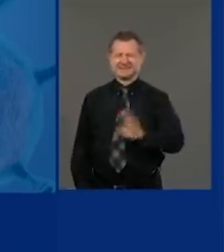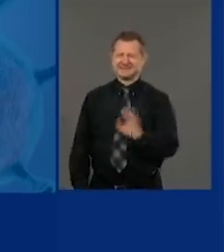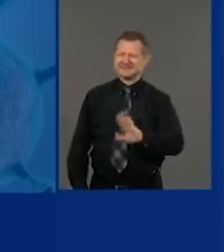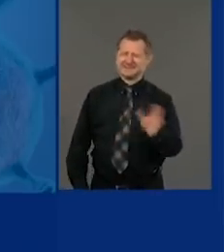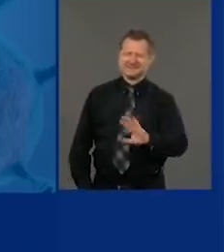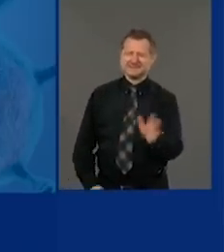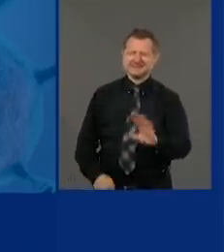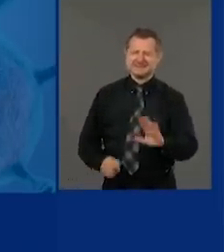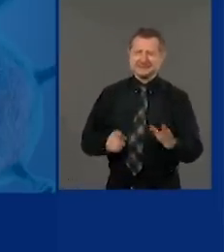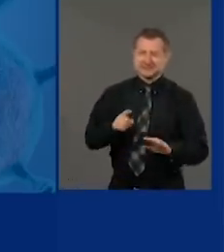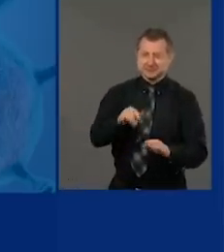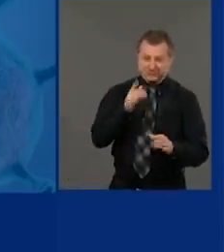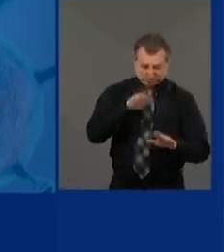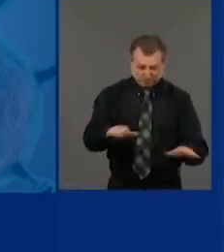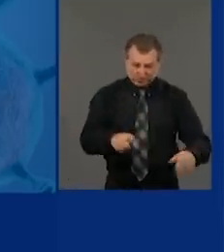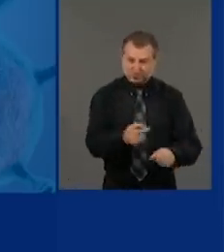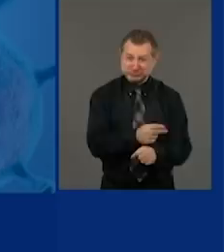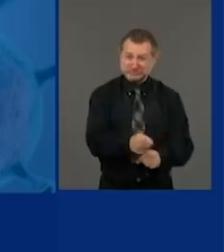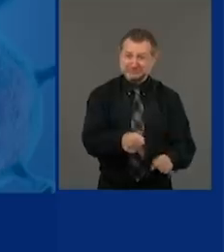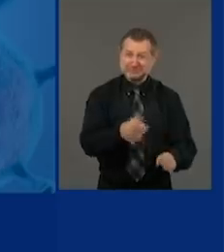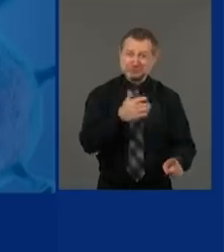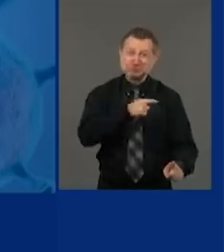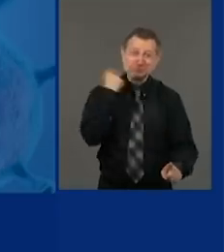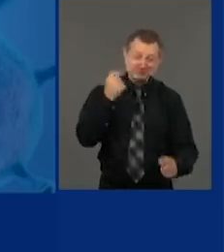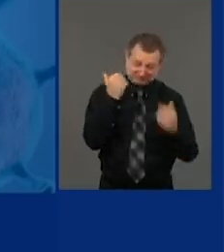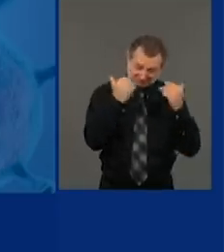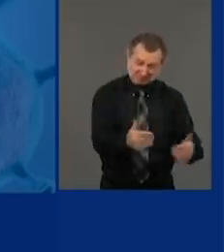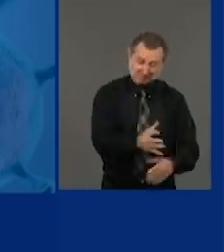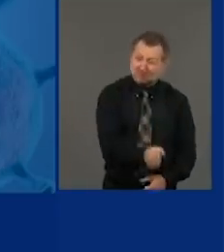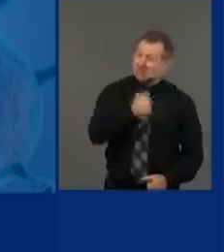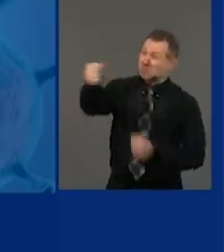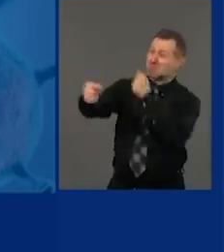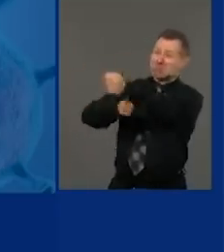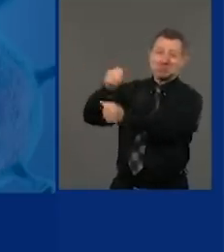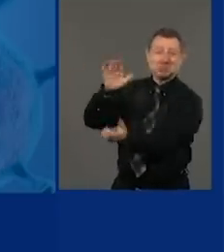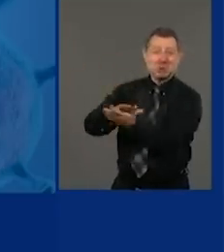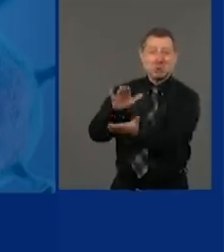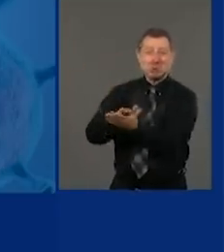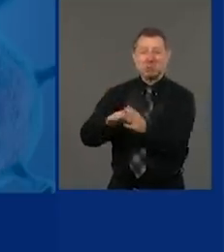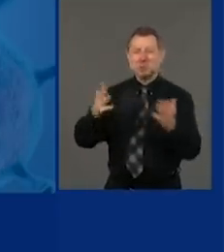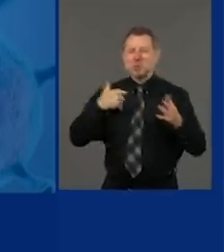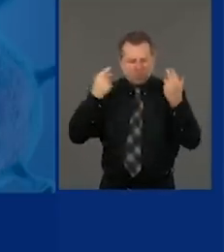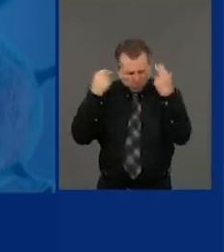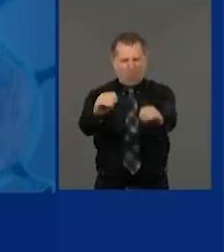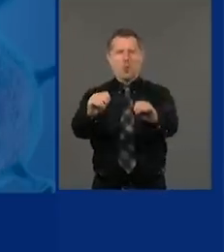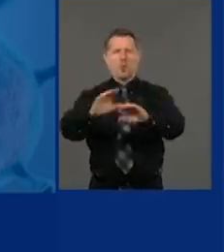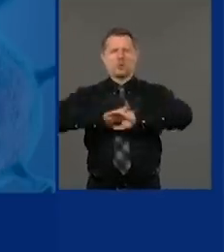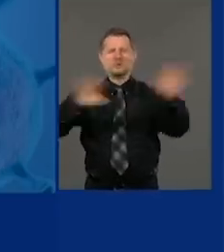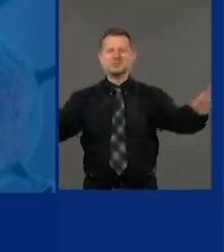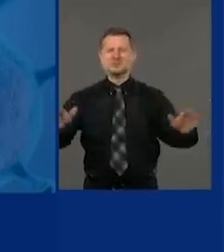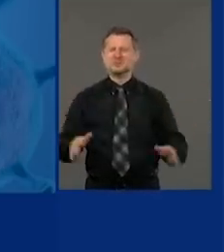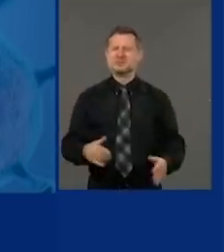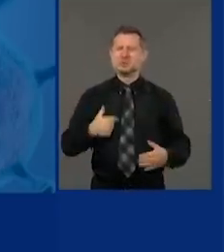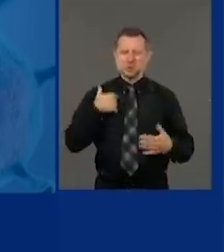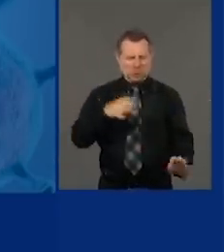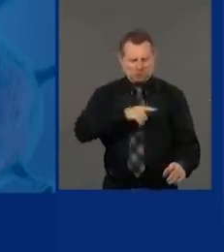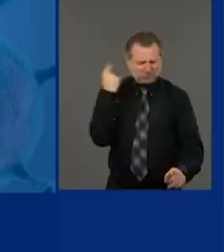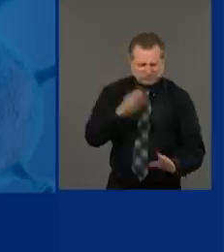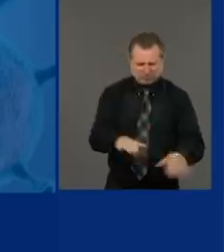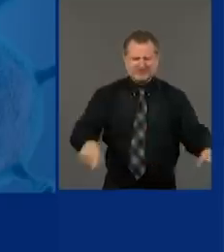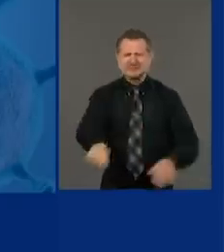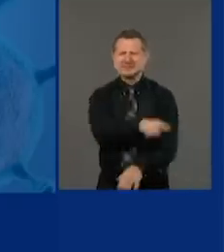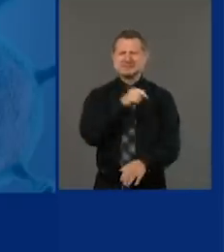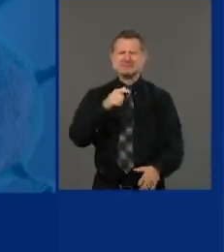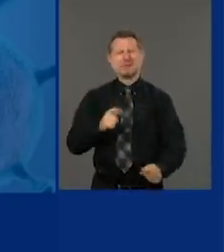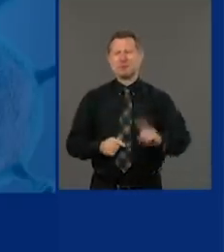as a litmus test, and we're not going to put our children in a place where their health is